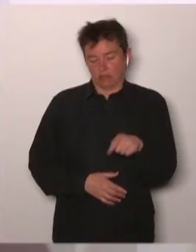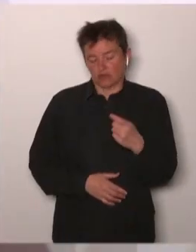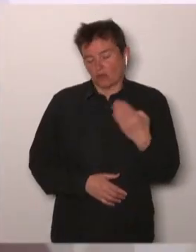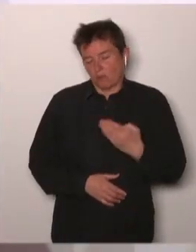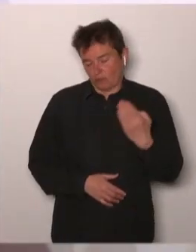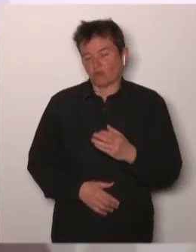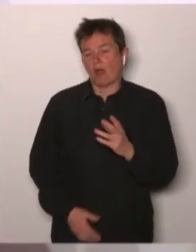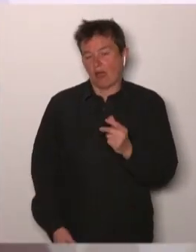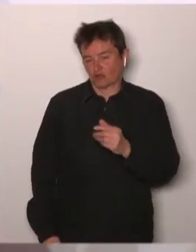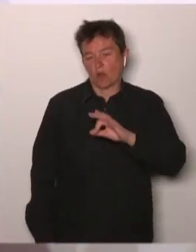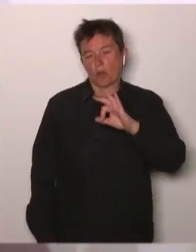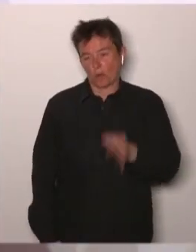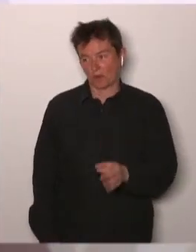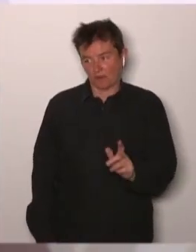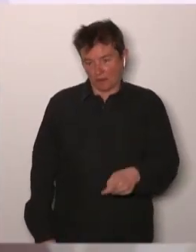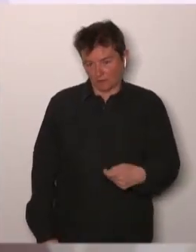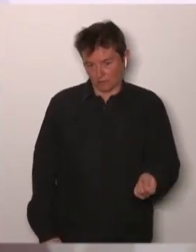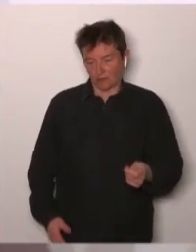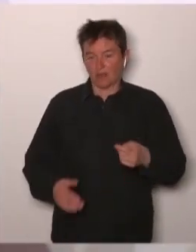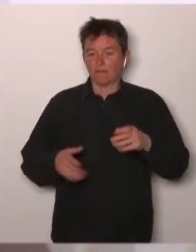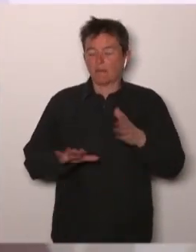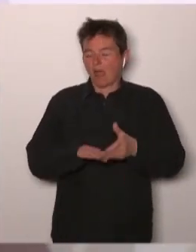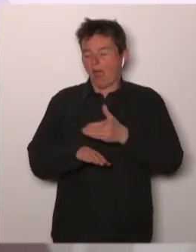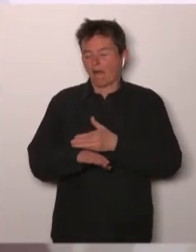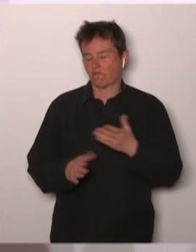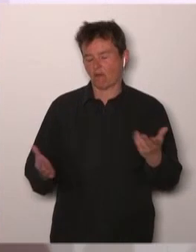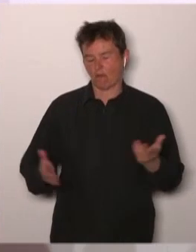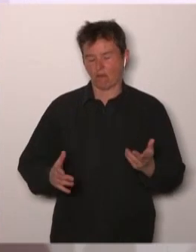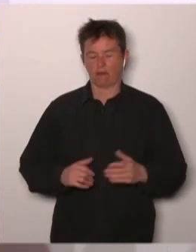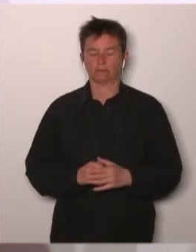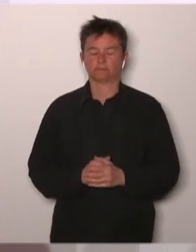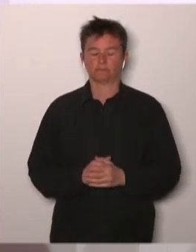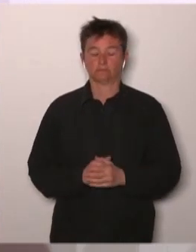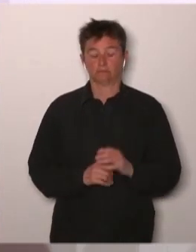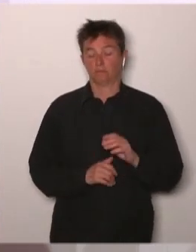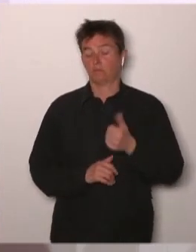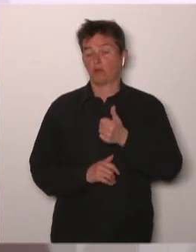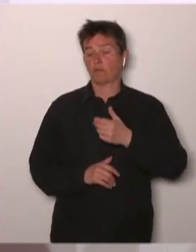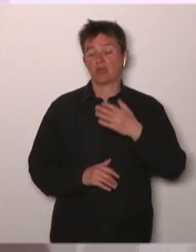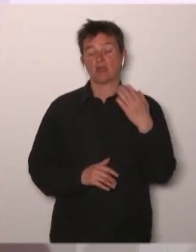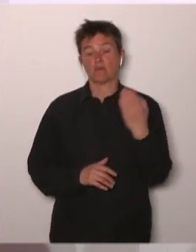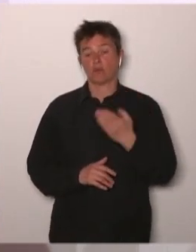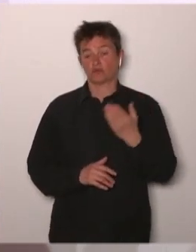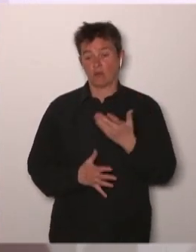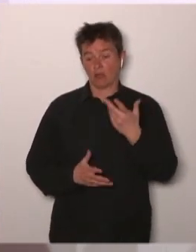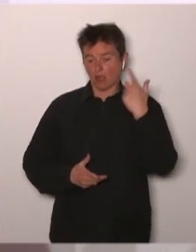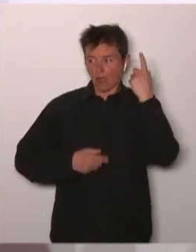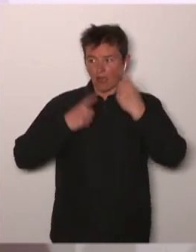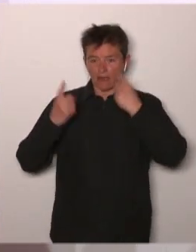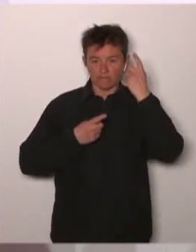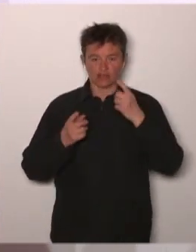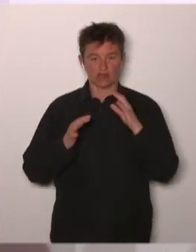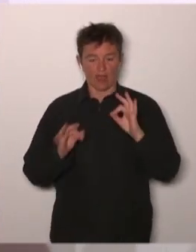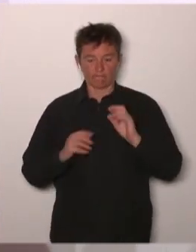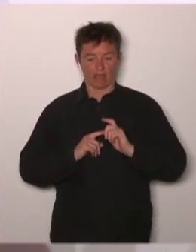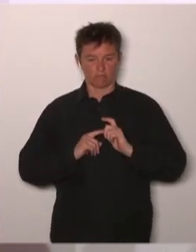session agenda but I think we need to first think about the process and again I alluded to it